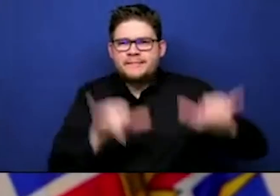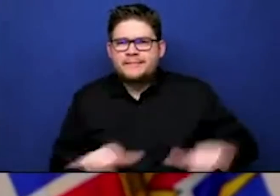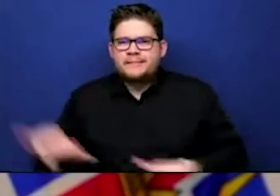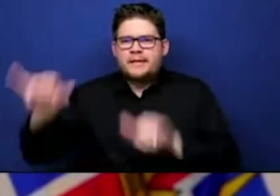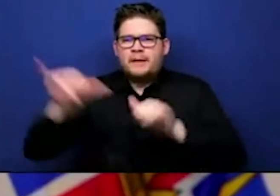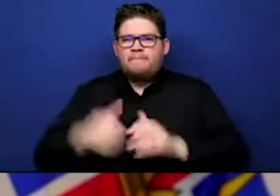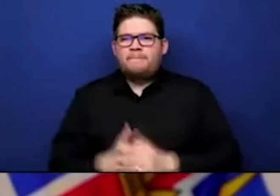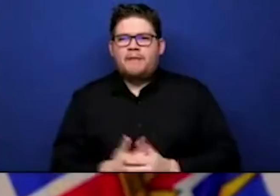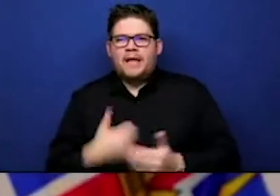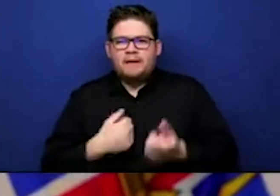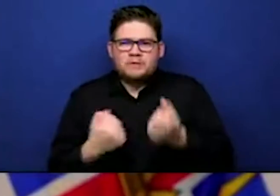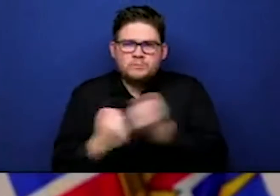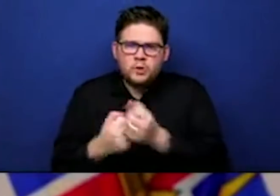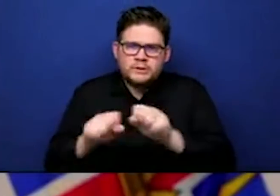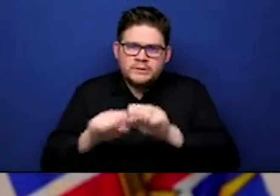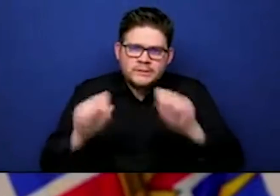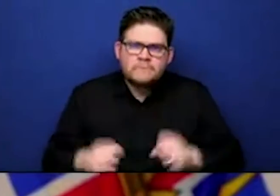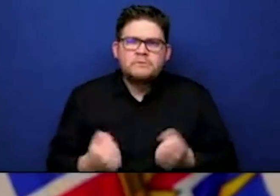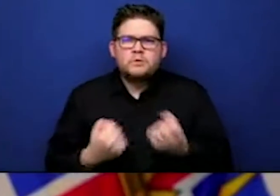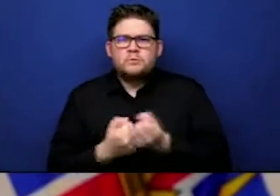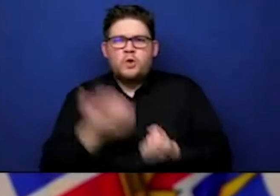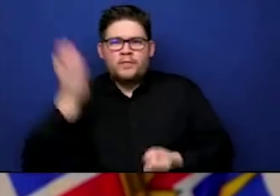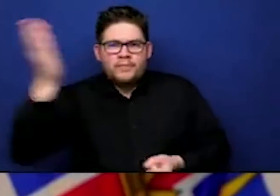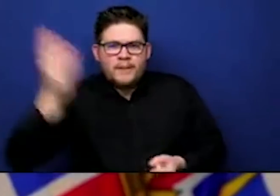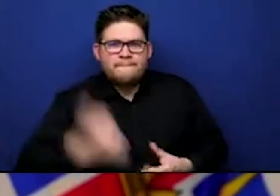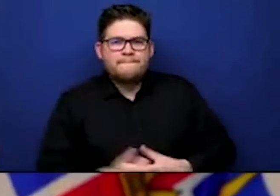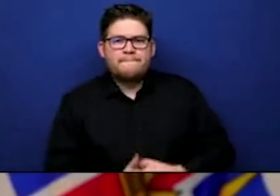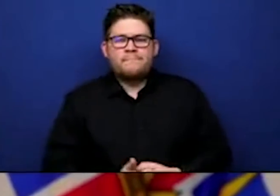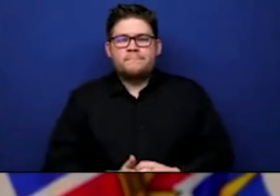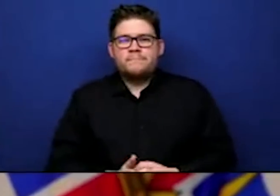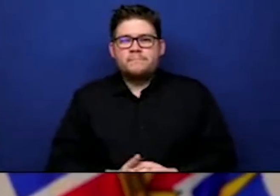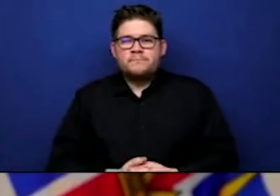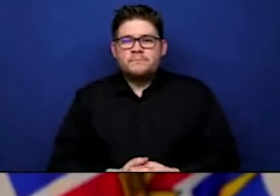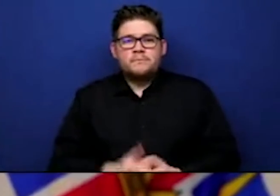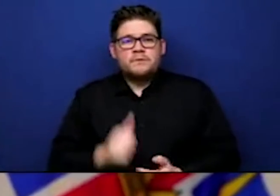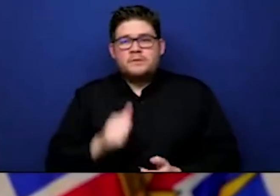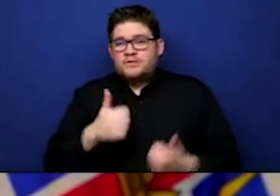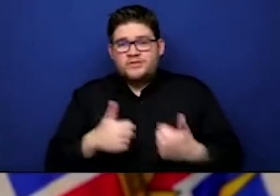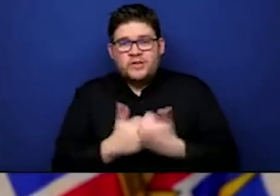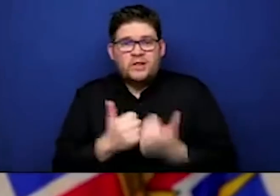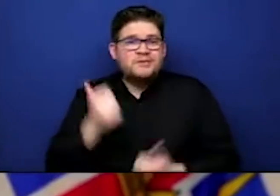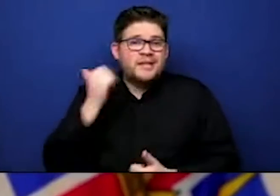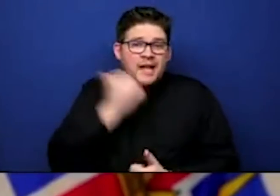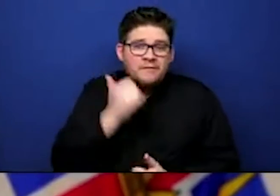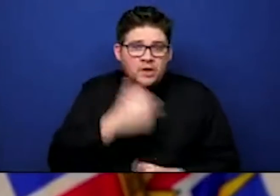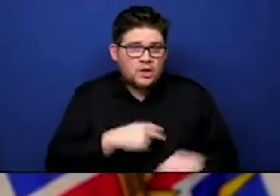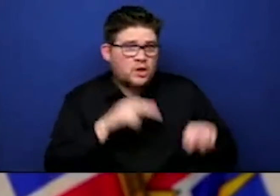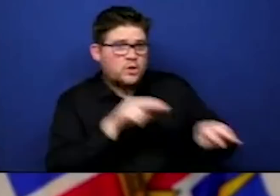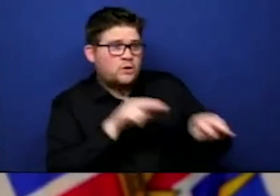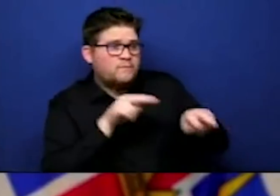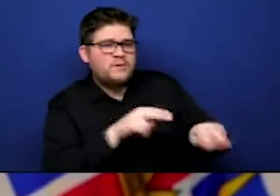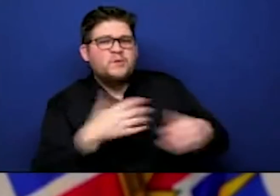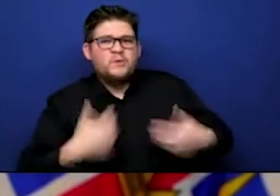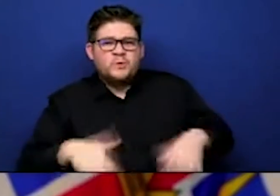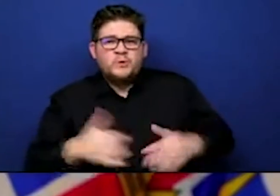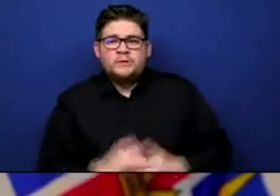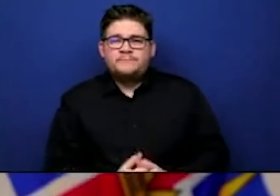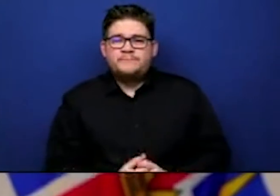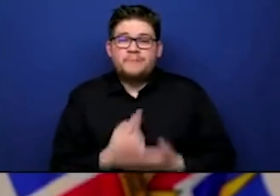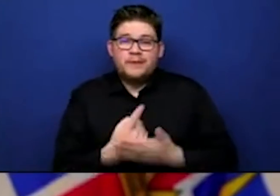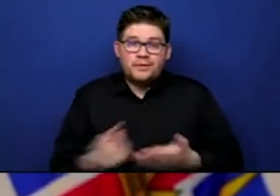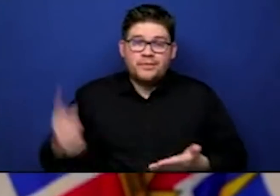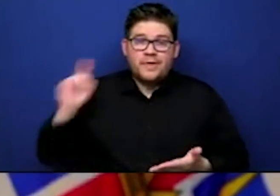system. But it's a challenging thing that we're watching every day. And I mentioned yesterday, or last week, I had the privilege of